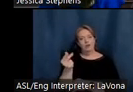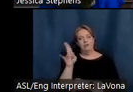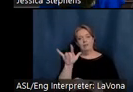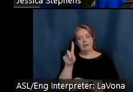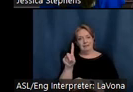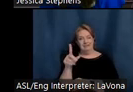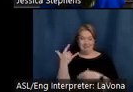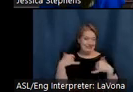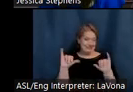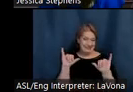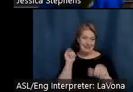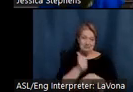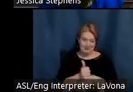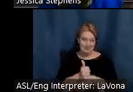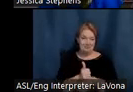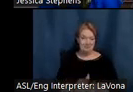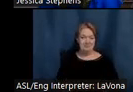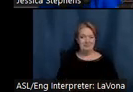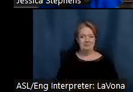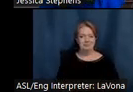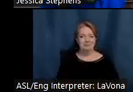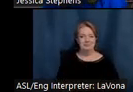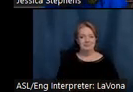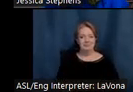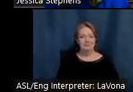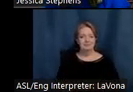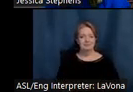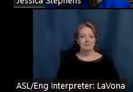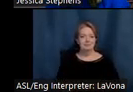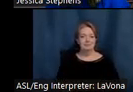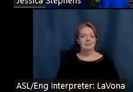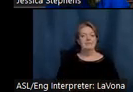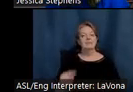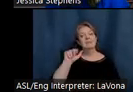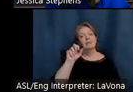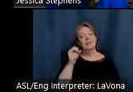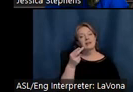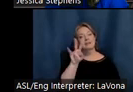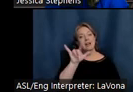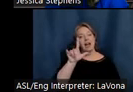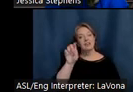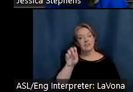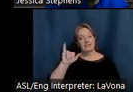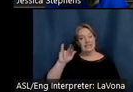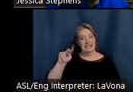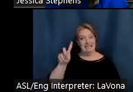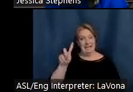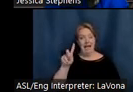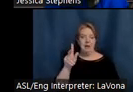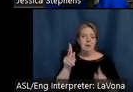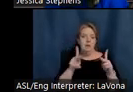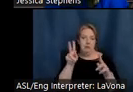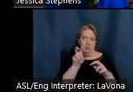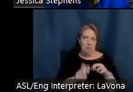today. Nashville, Indiana, continues to be a tourist destination, especially during the fall.